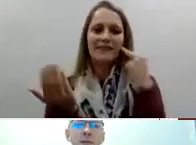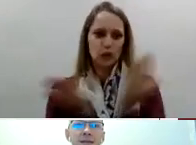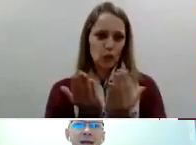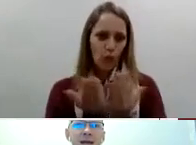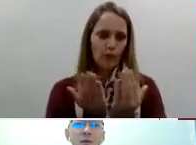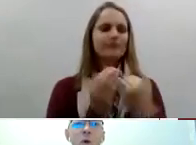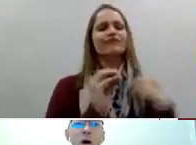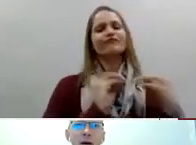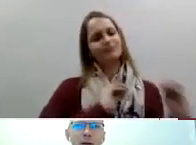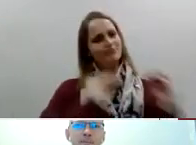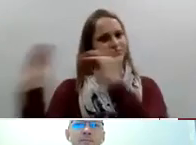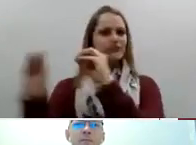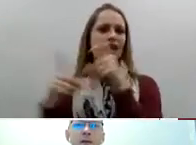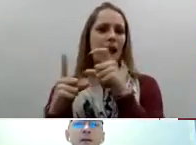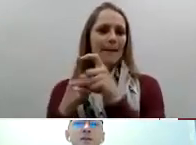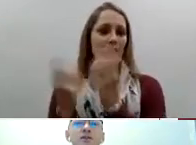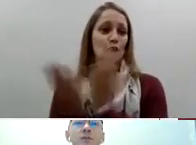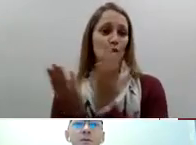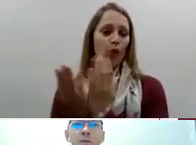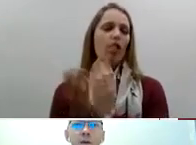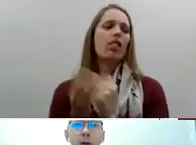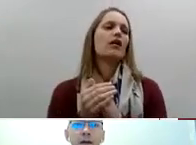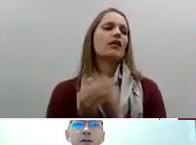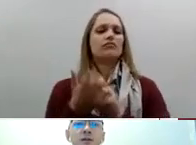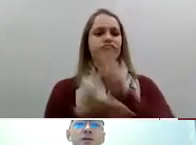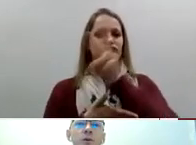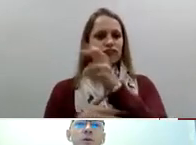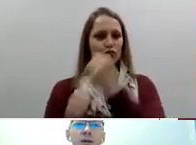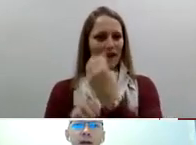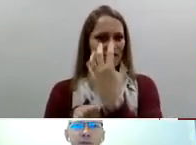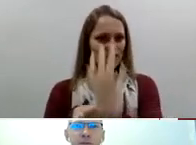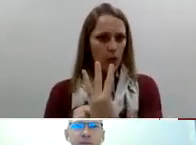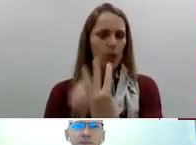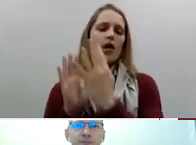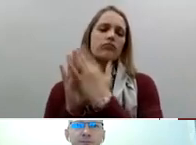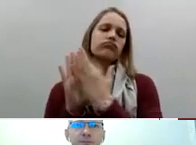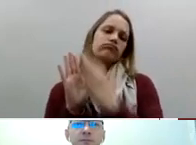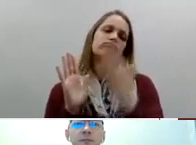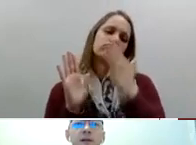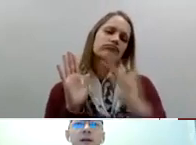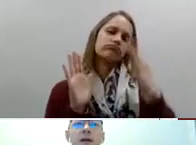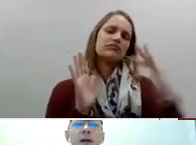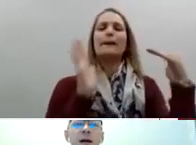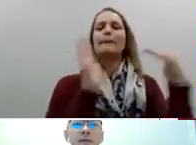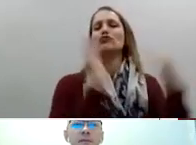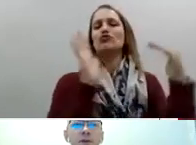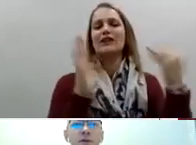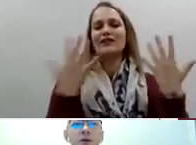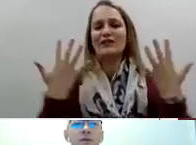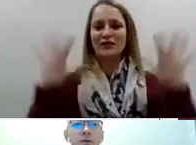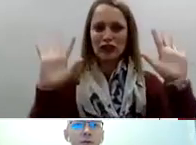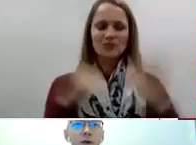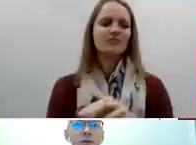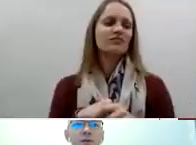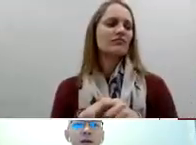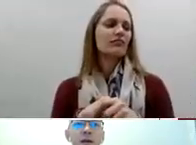exactly why so she moved me back to the school for the deaf and so from